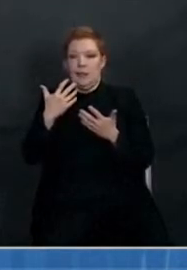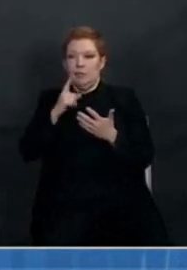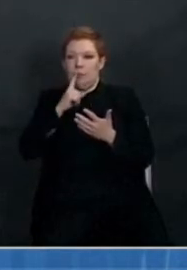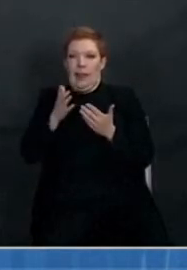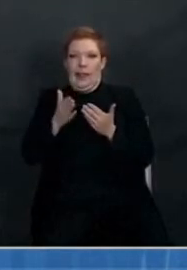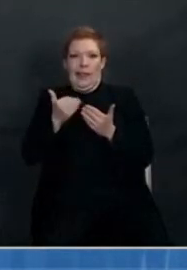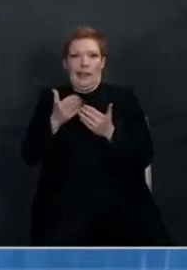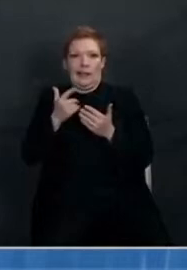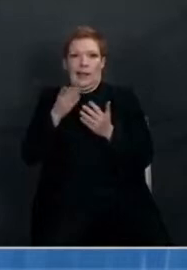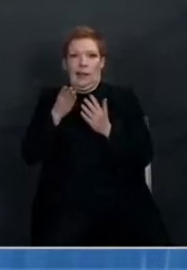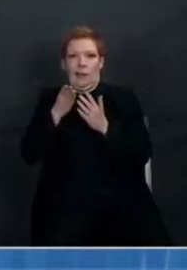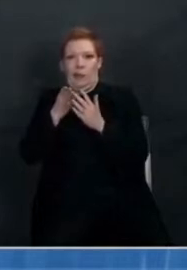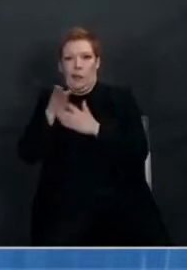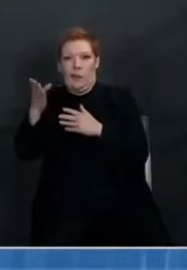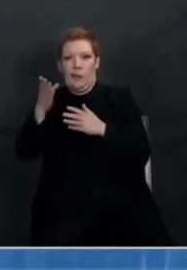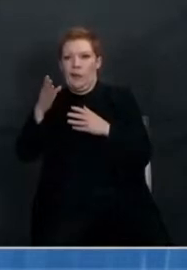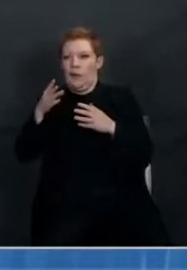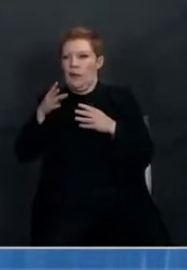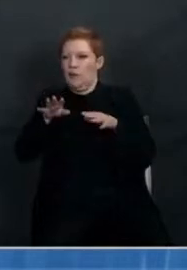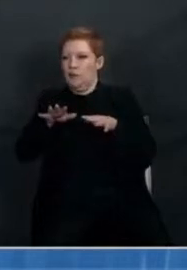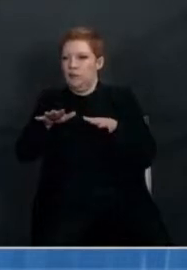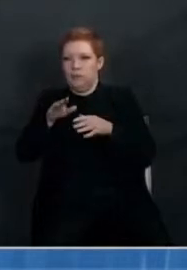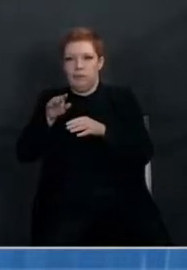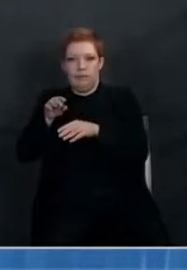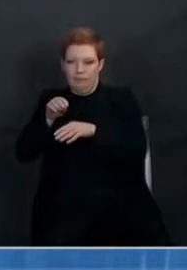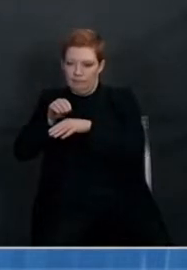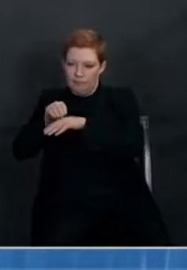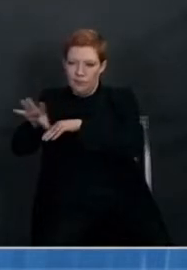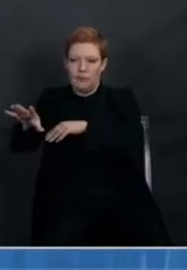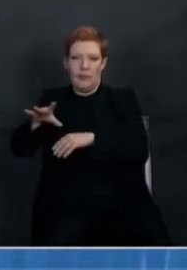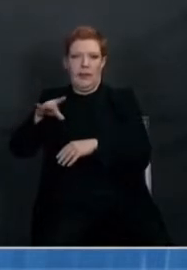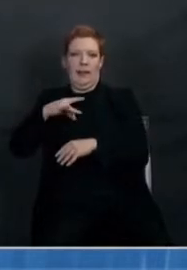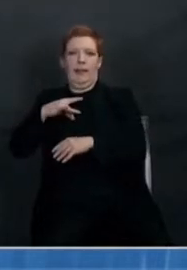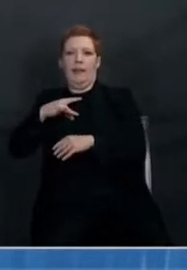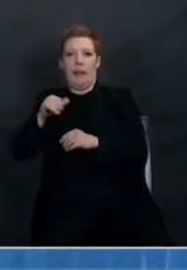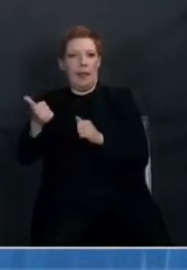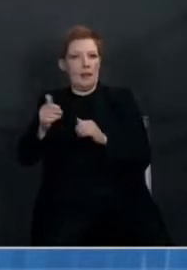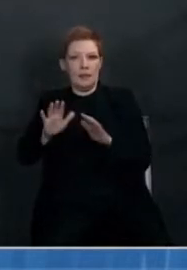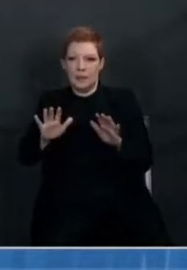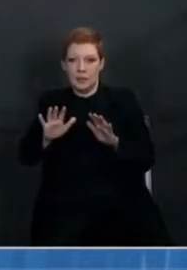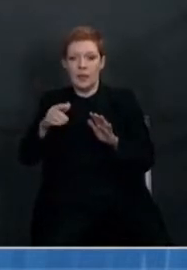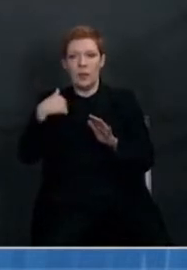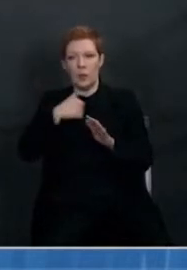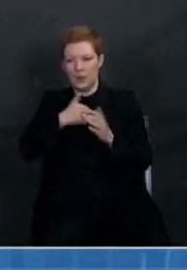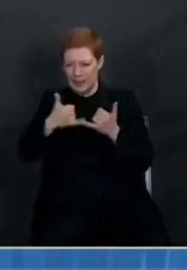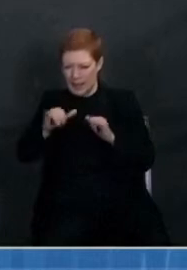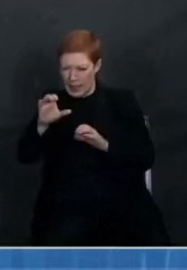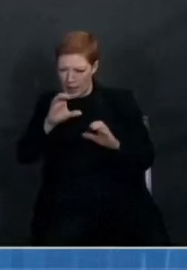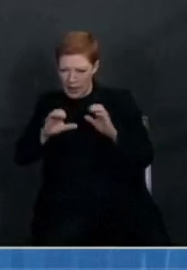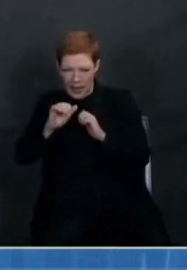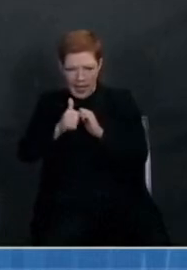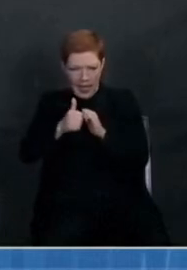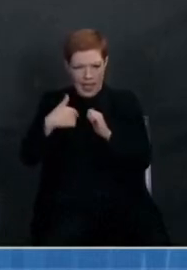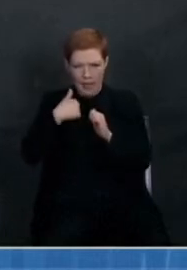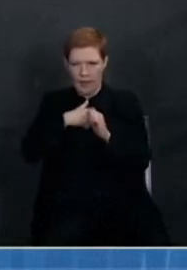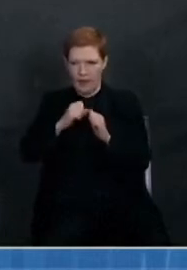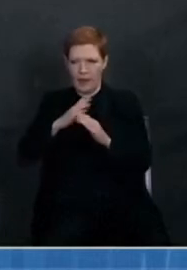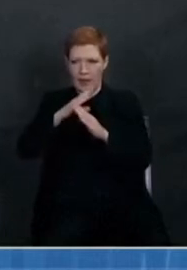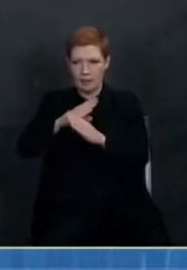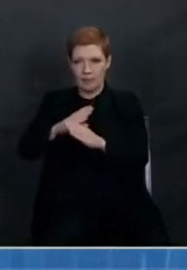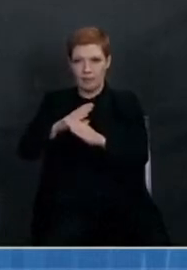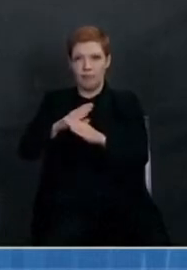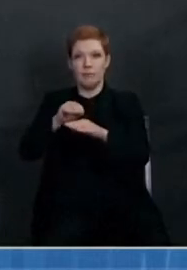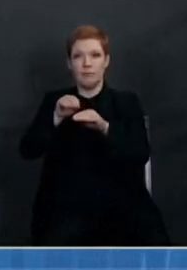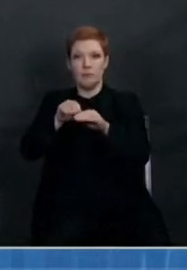The CDC is systematically looking at strategies to minimize spread and locations where spread is highest,